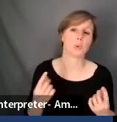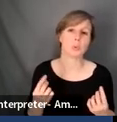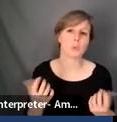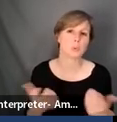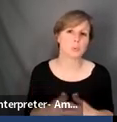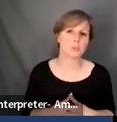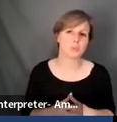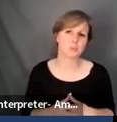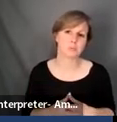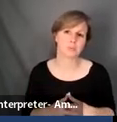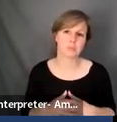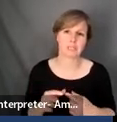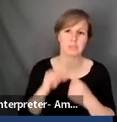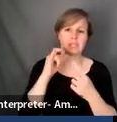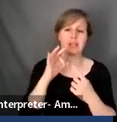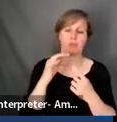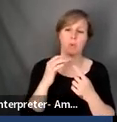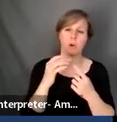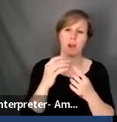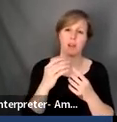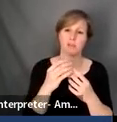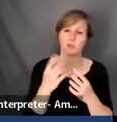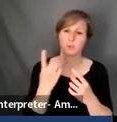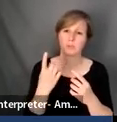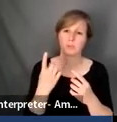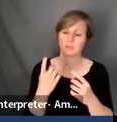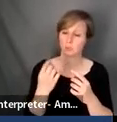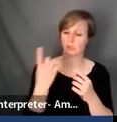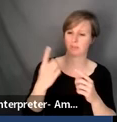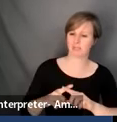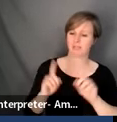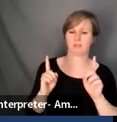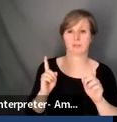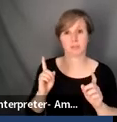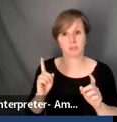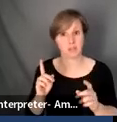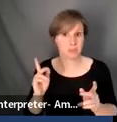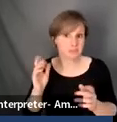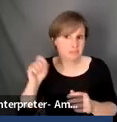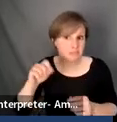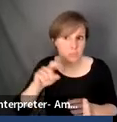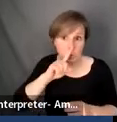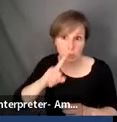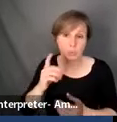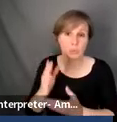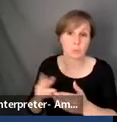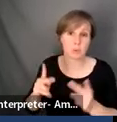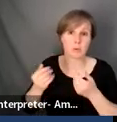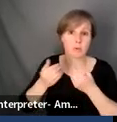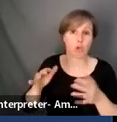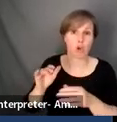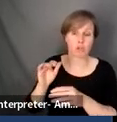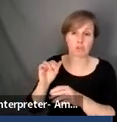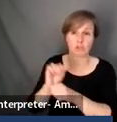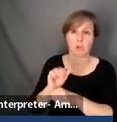the current. So, and, um, as Christiana said, like there are people that have lost jobs and there's, there are teachers switching